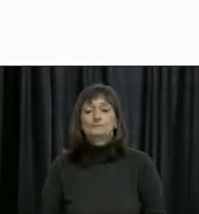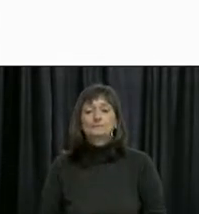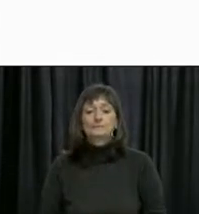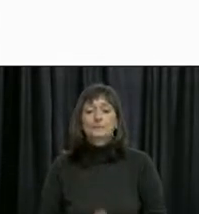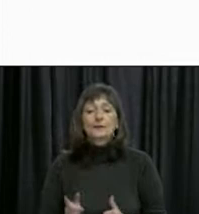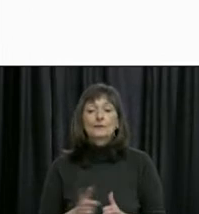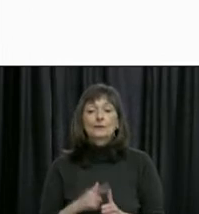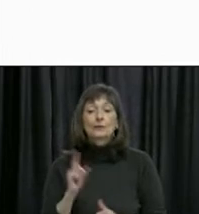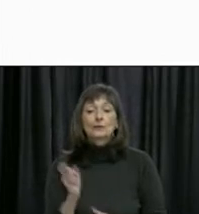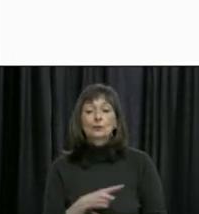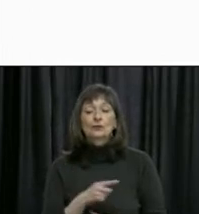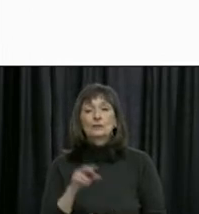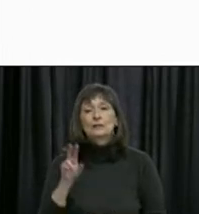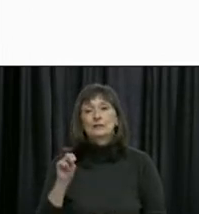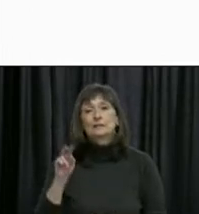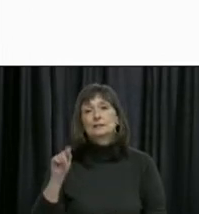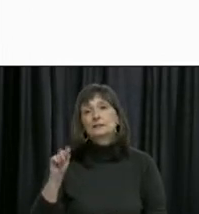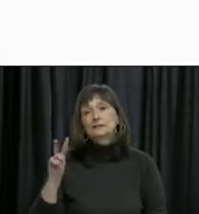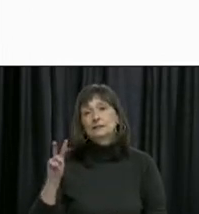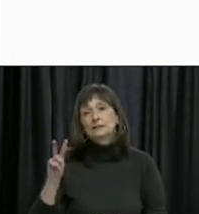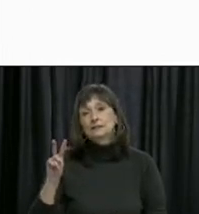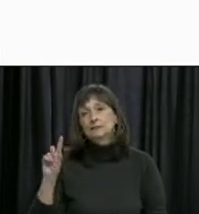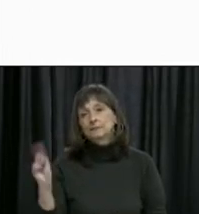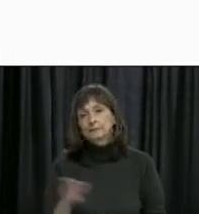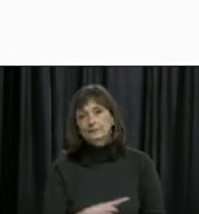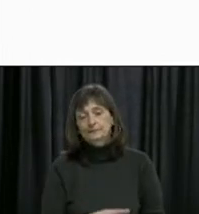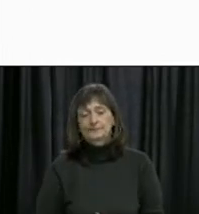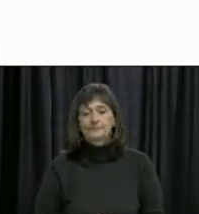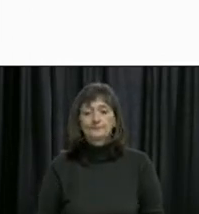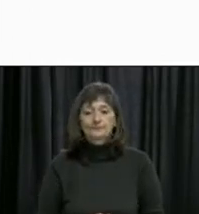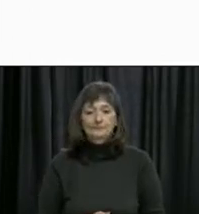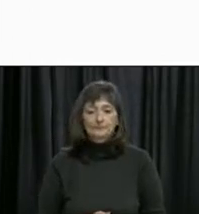are from Kellyanne Roberts of NTV News. Please go ahead.